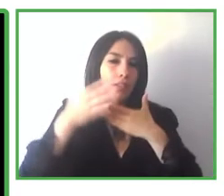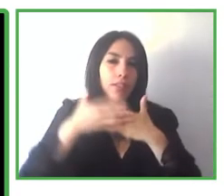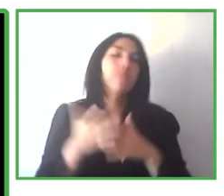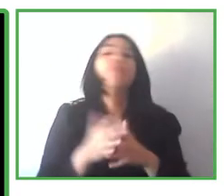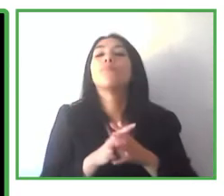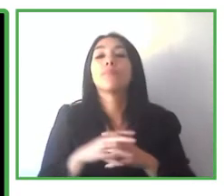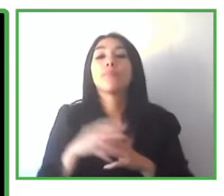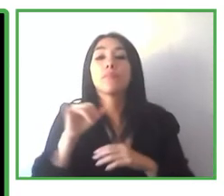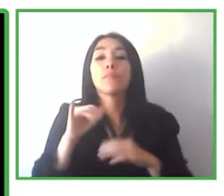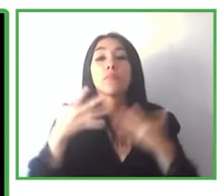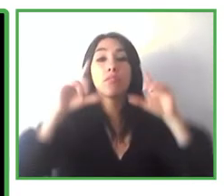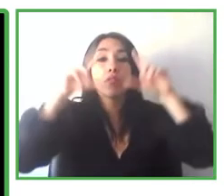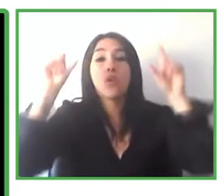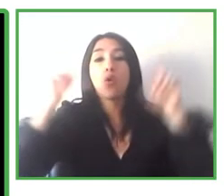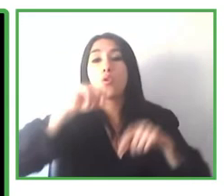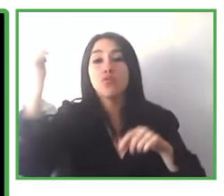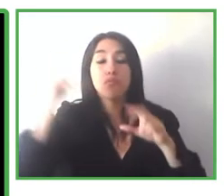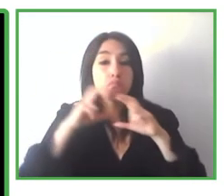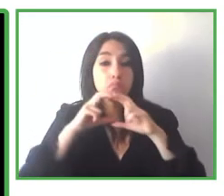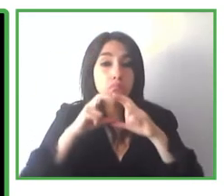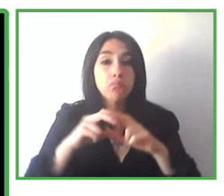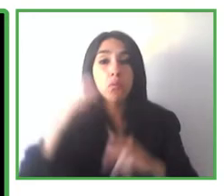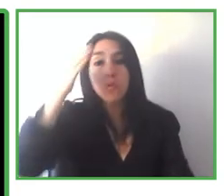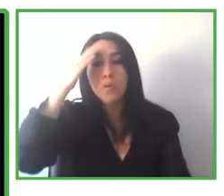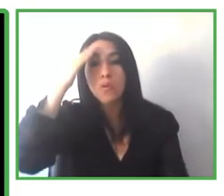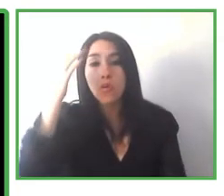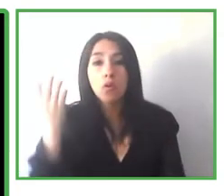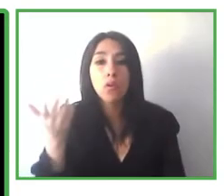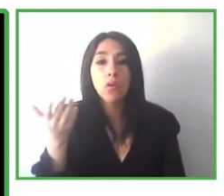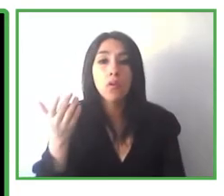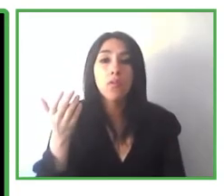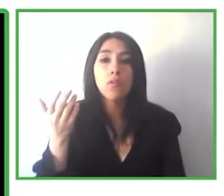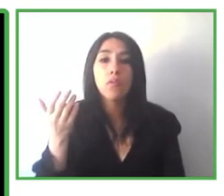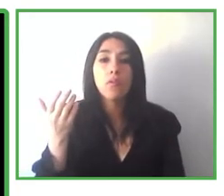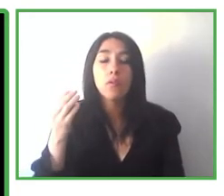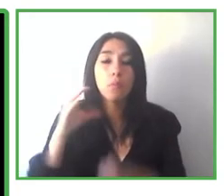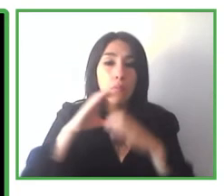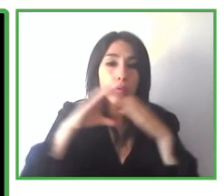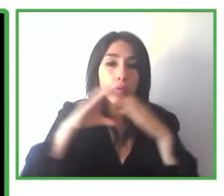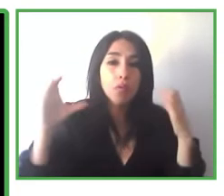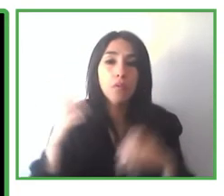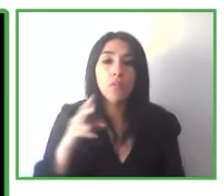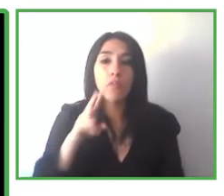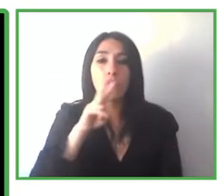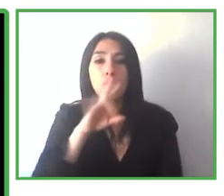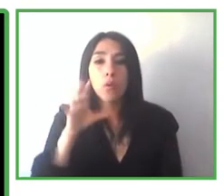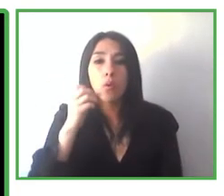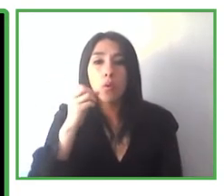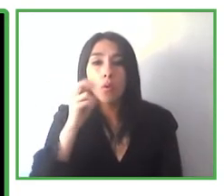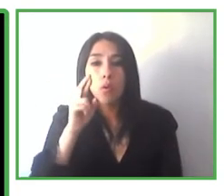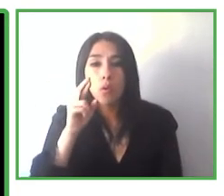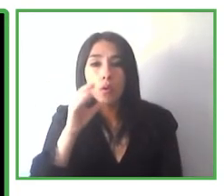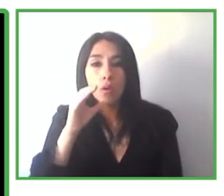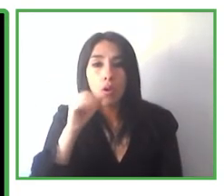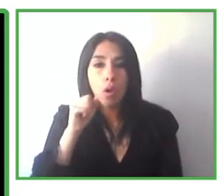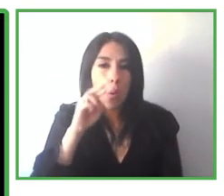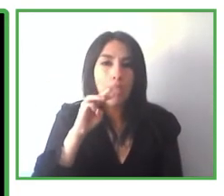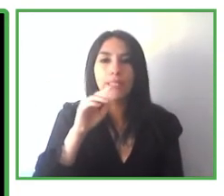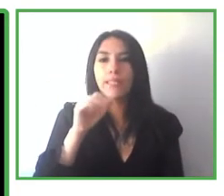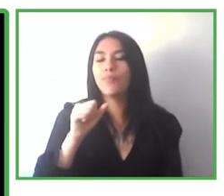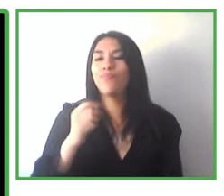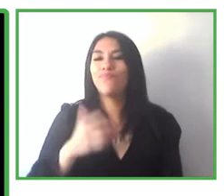NaviLens in the door. They know if it's line 35, 27, whatever line it is, the one that is right in front of them.